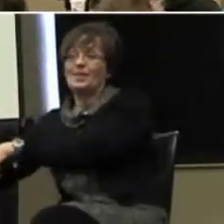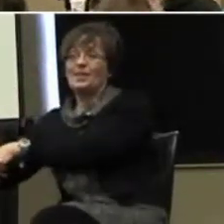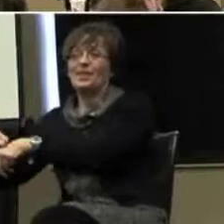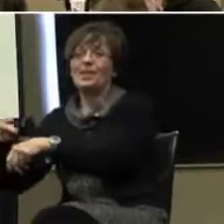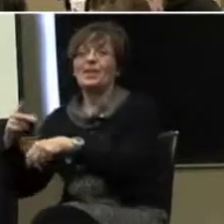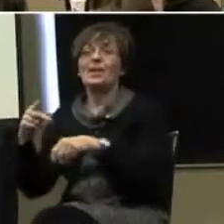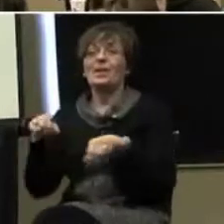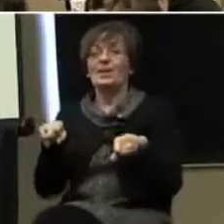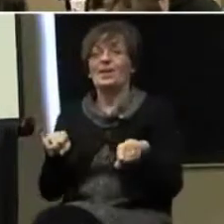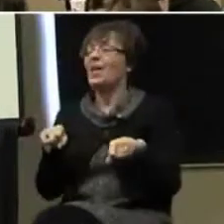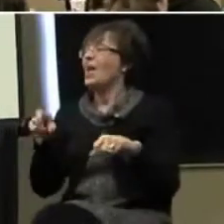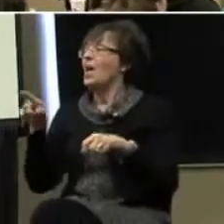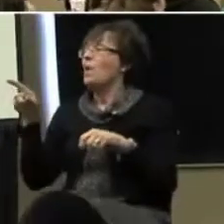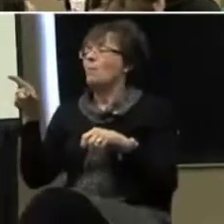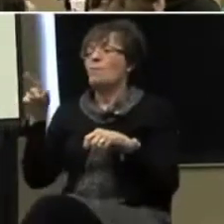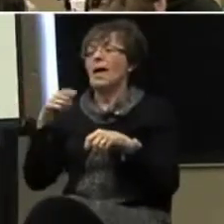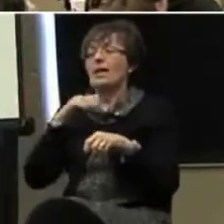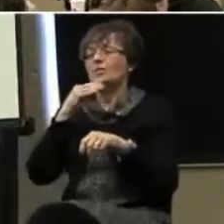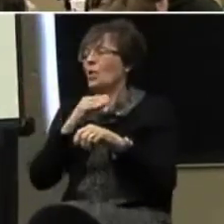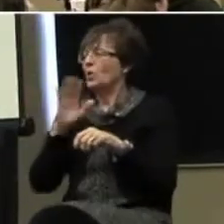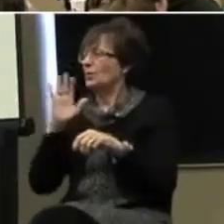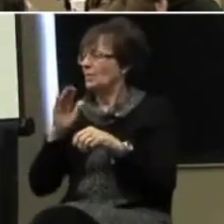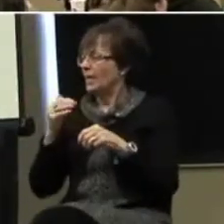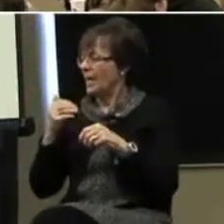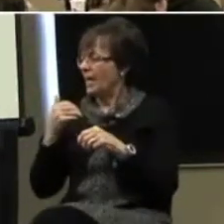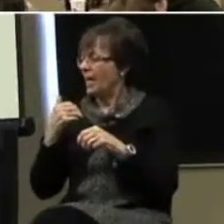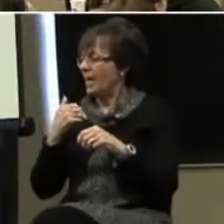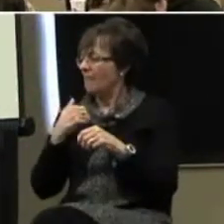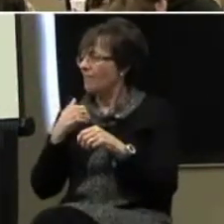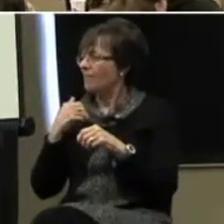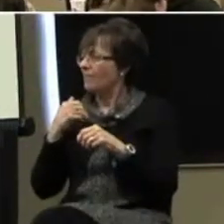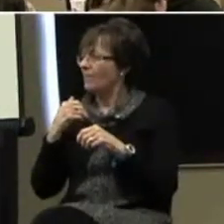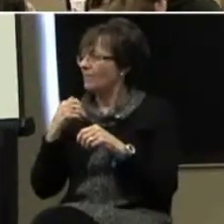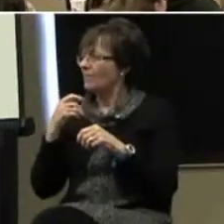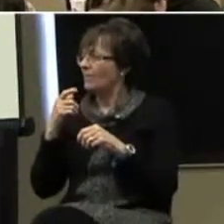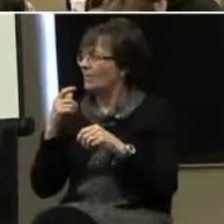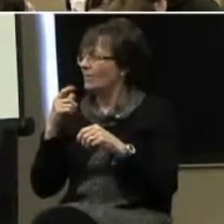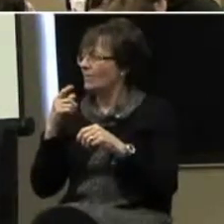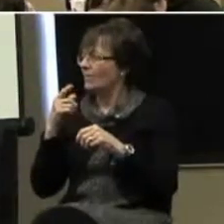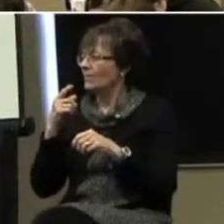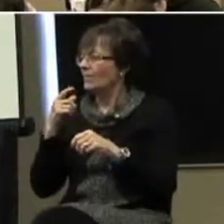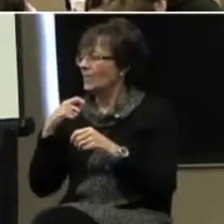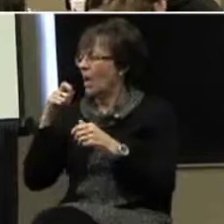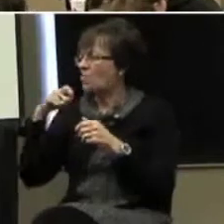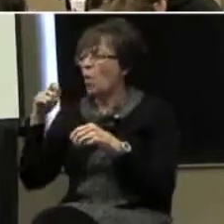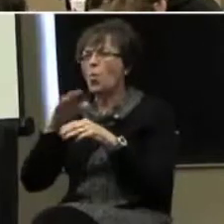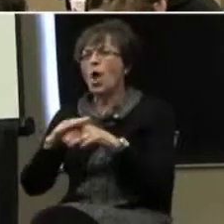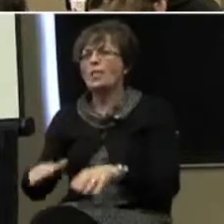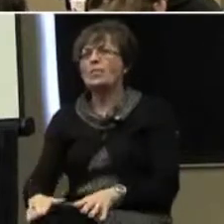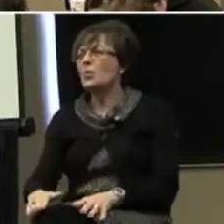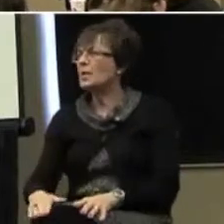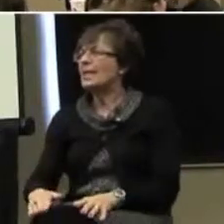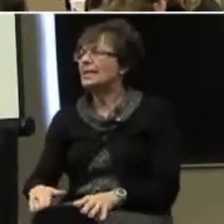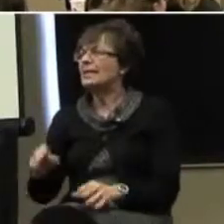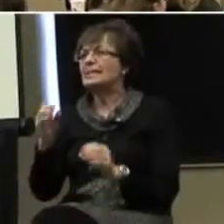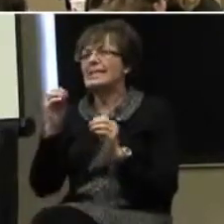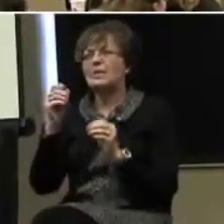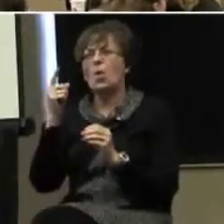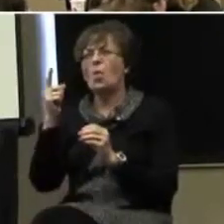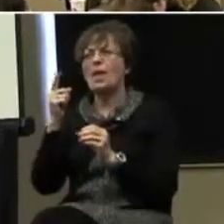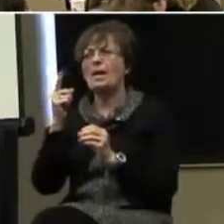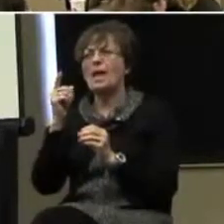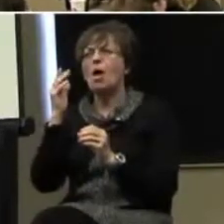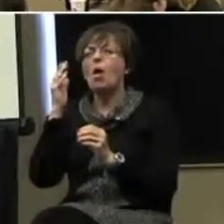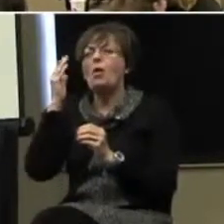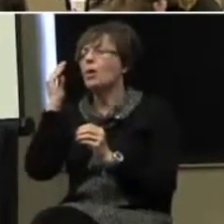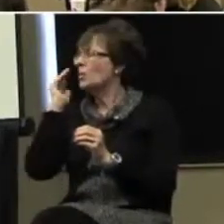Head up. I know my daughter used to wear the Chuck, we used to call them Chuck Taylors and they were all over them. mean, you could ride on. Nobody would ever know,